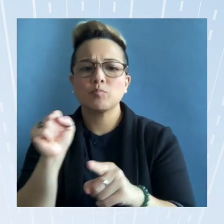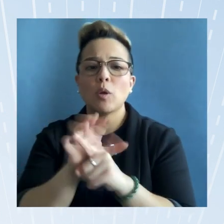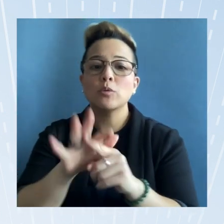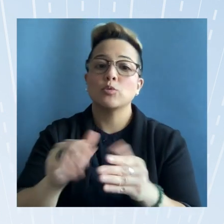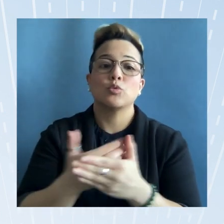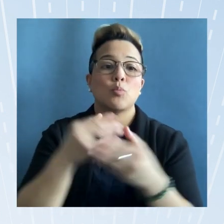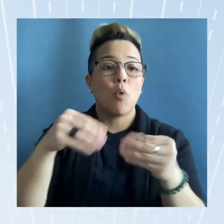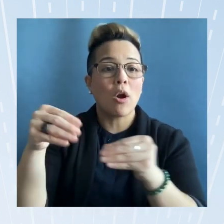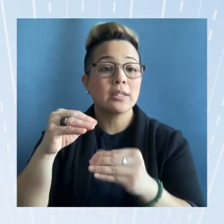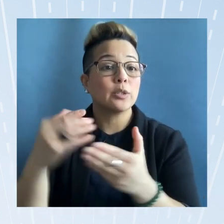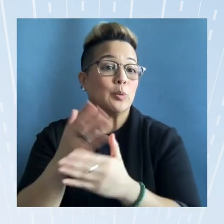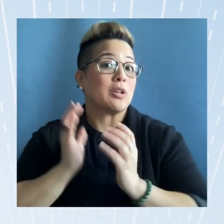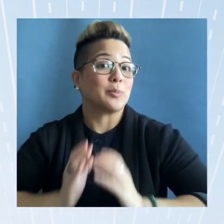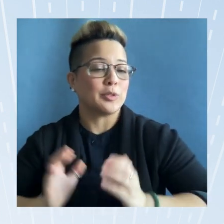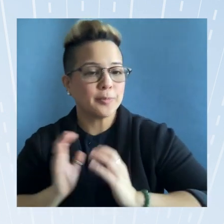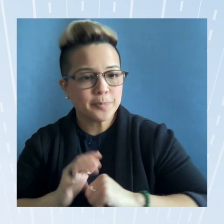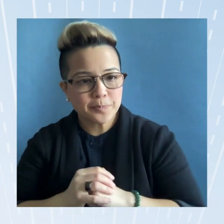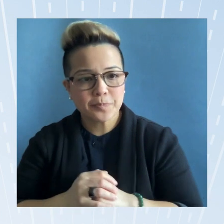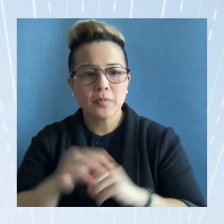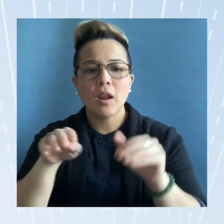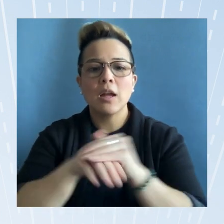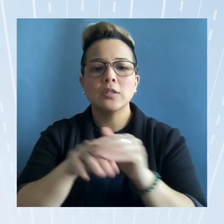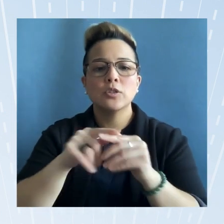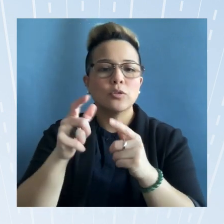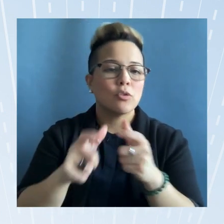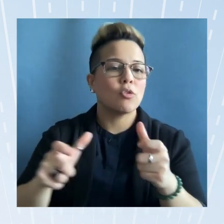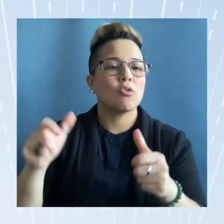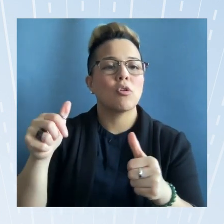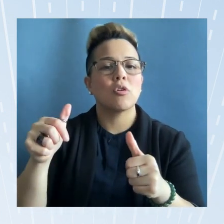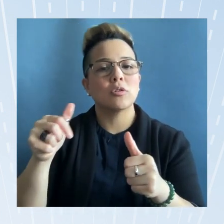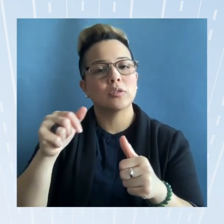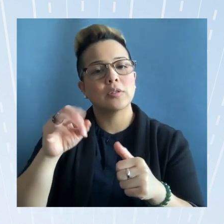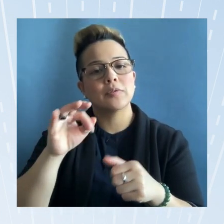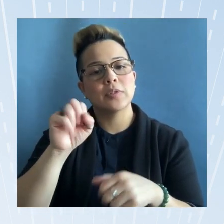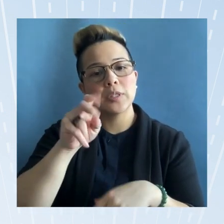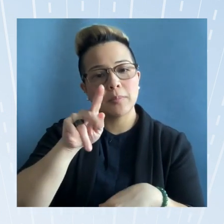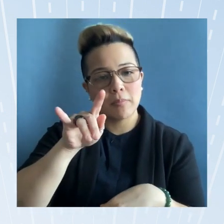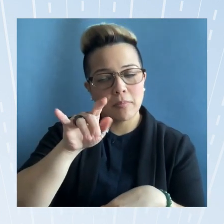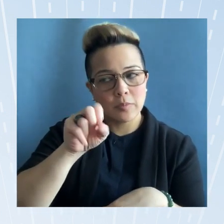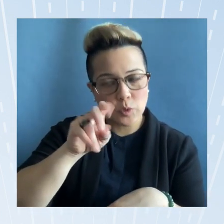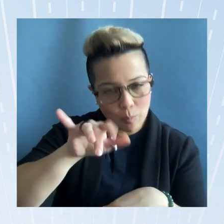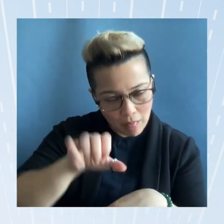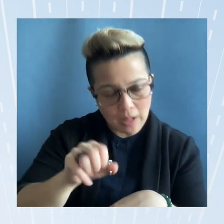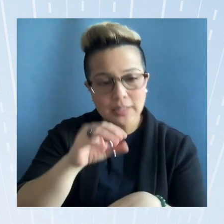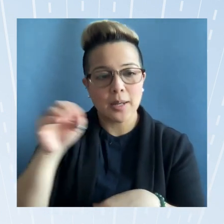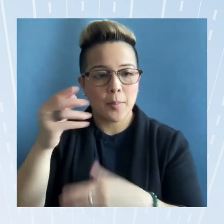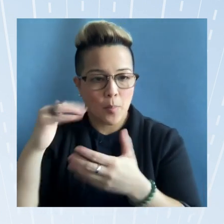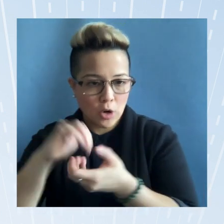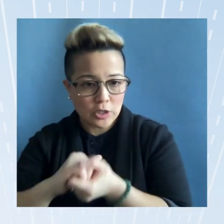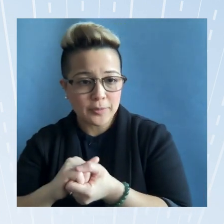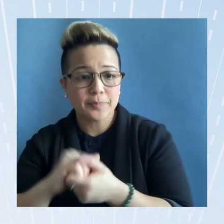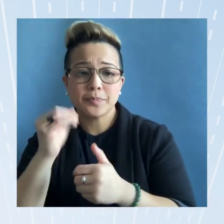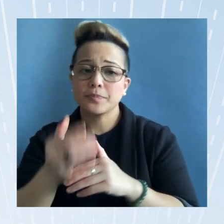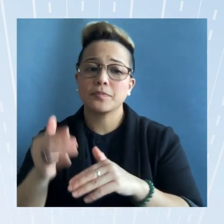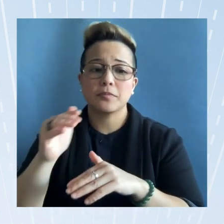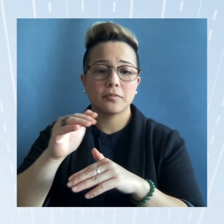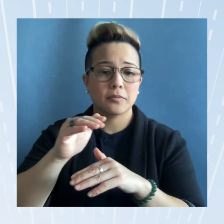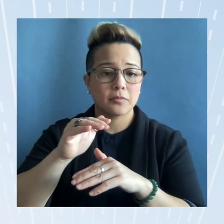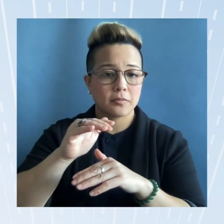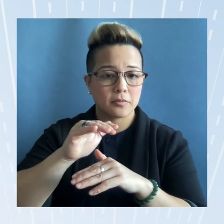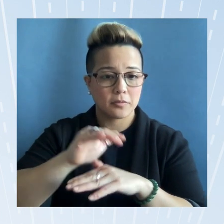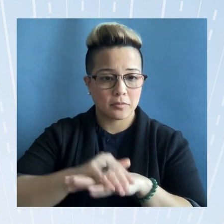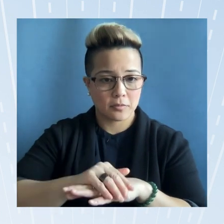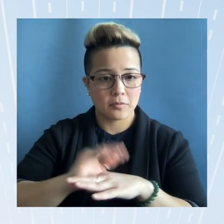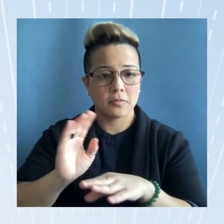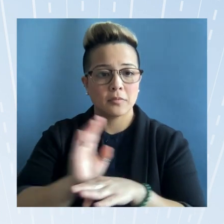customers and access to a larger pool of suppliers and partners anhpi small businesses are diverse they have